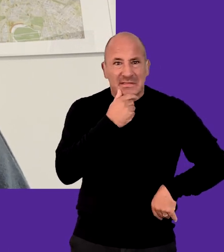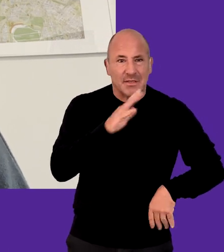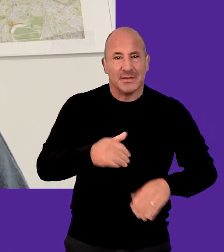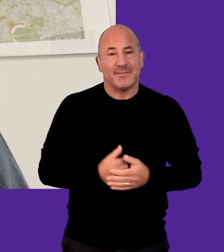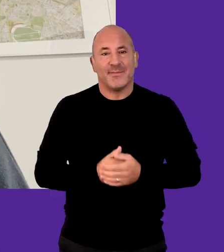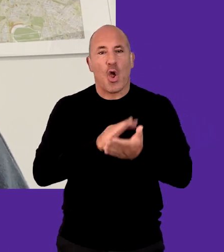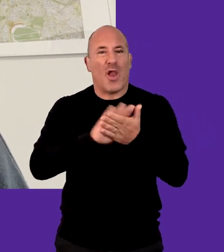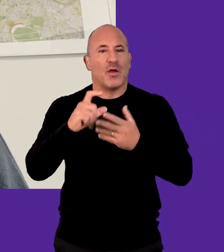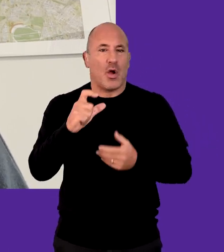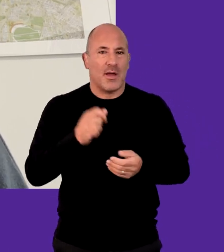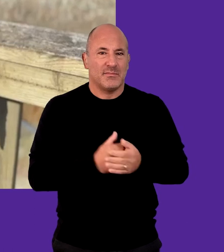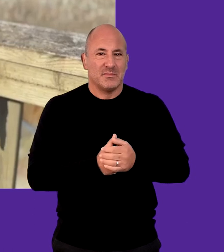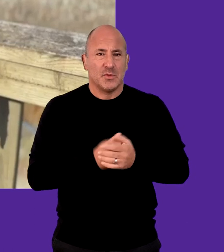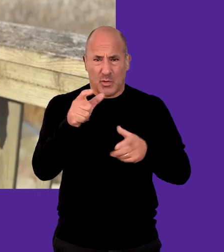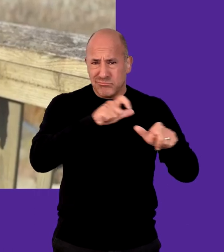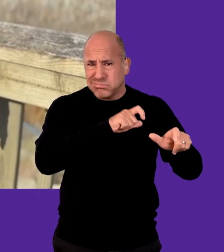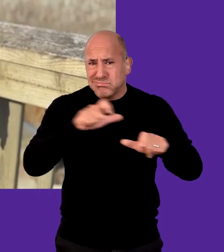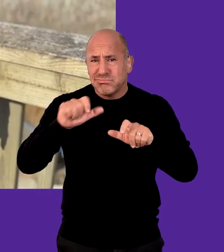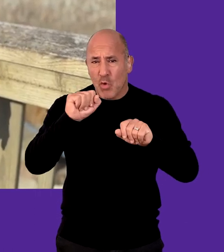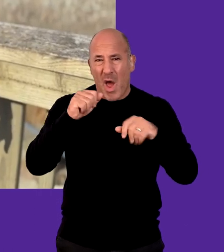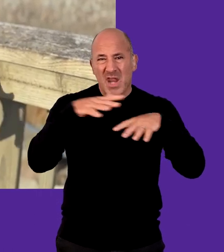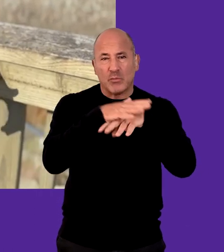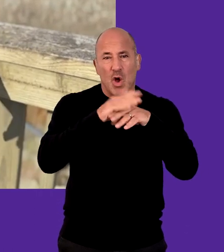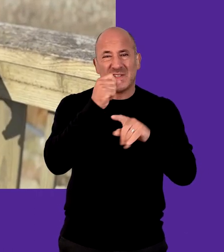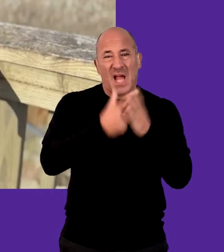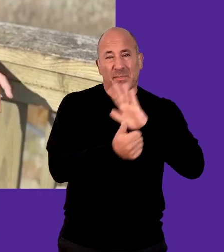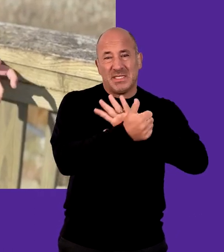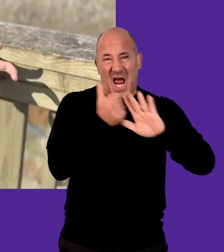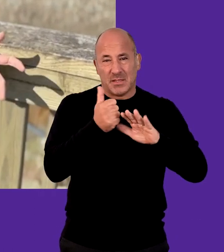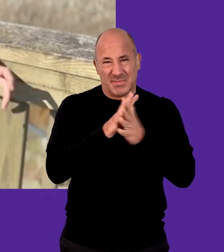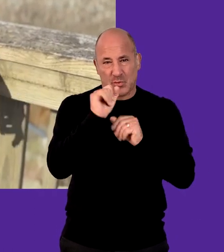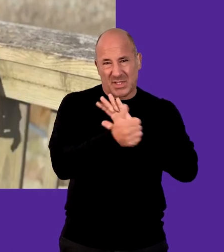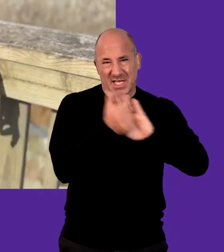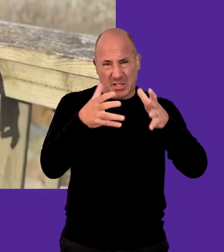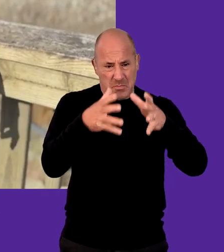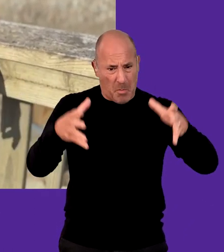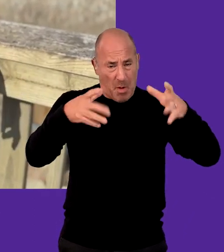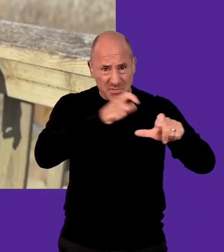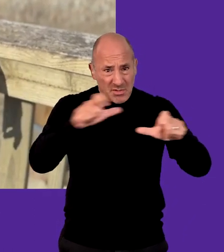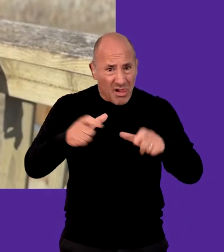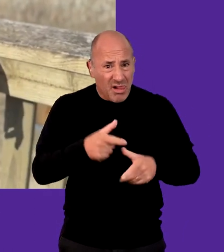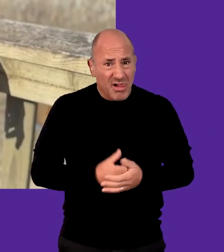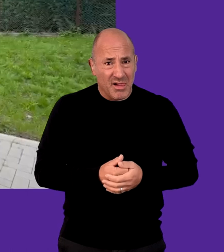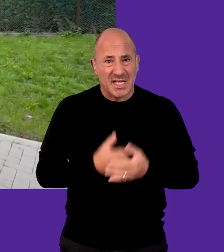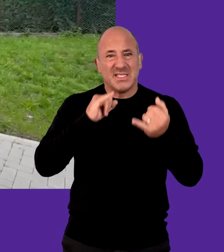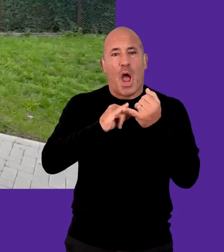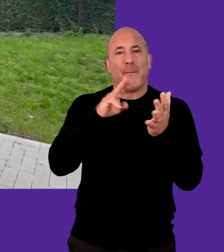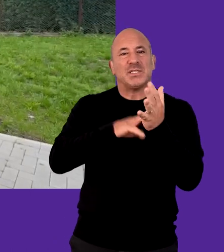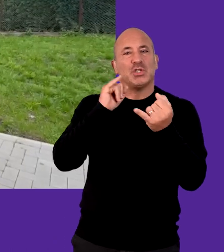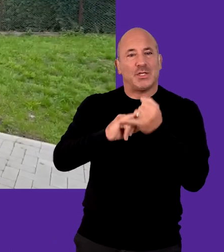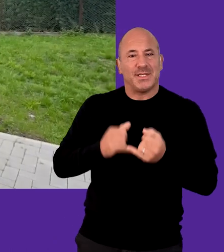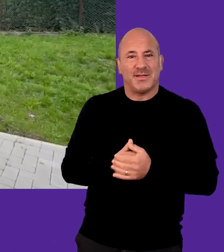than reactively so. Holly Cocker Are you consistently building up a network of disabled talent to widen your talent pool? Sarah